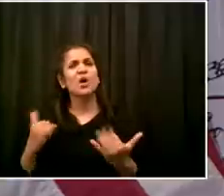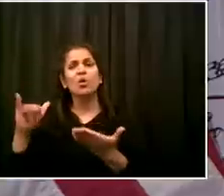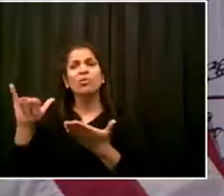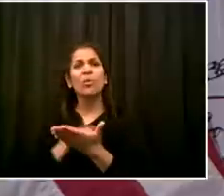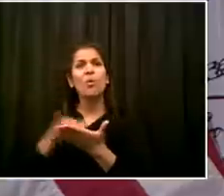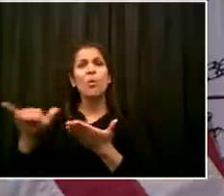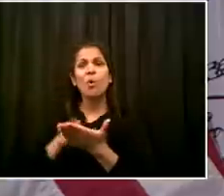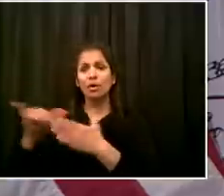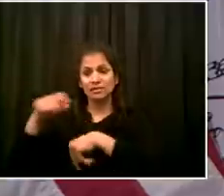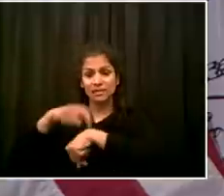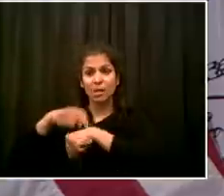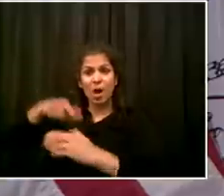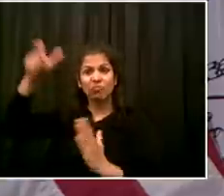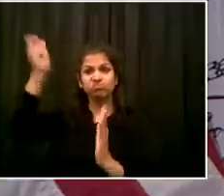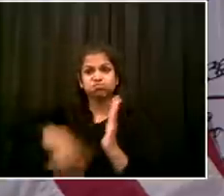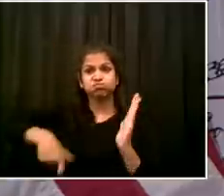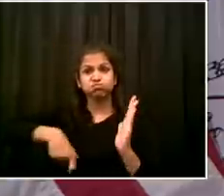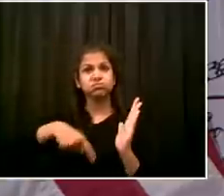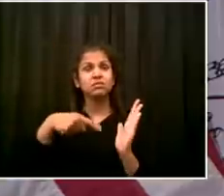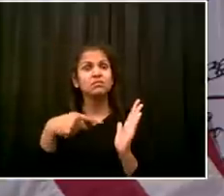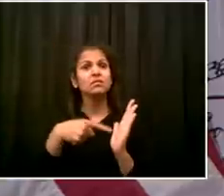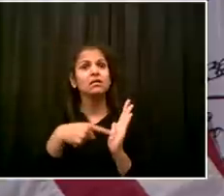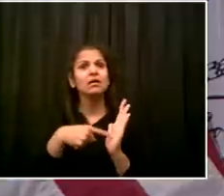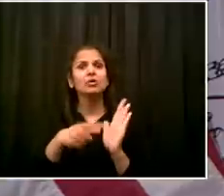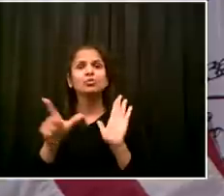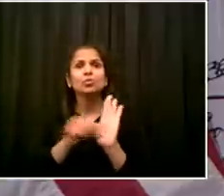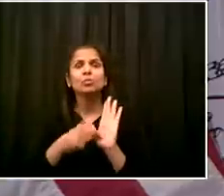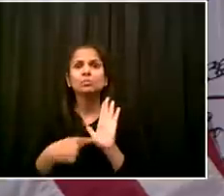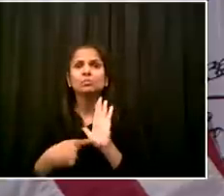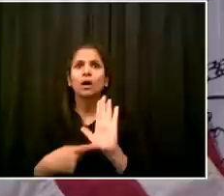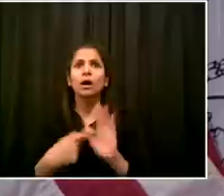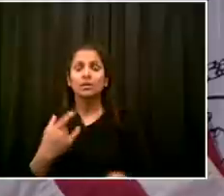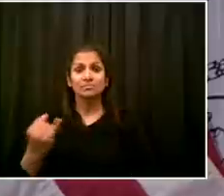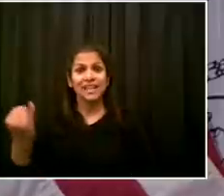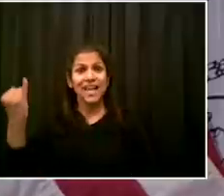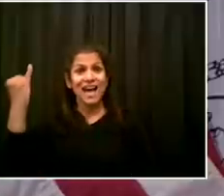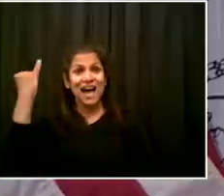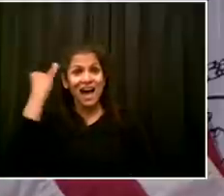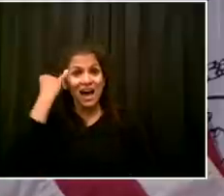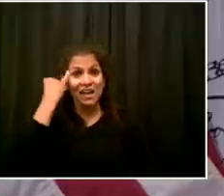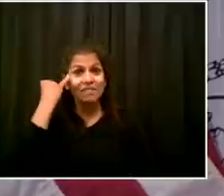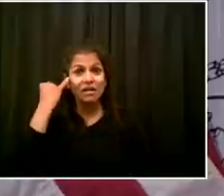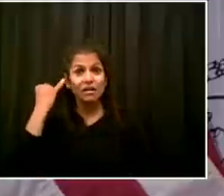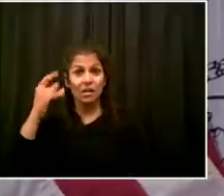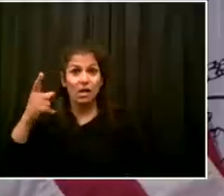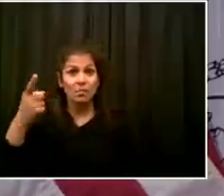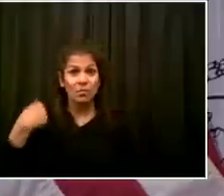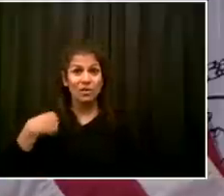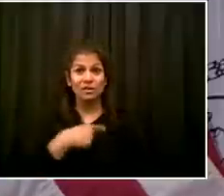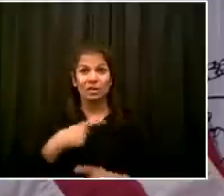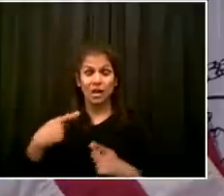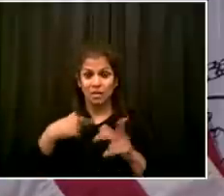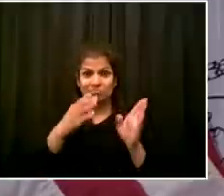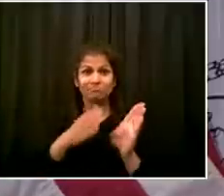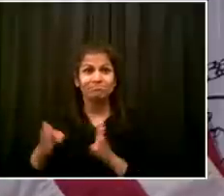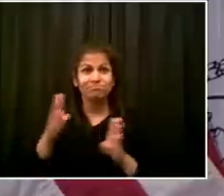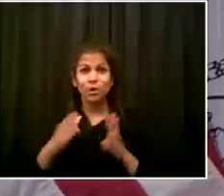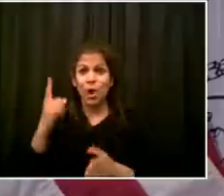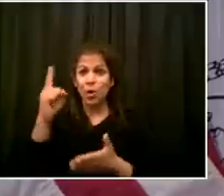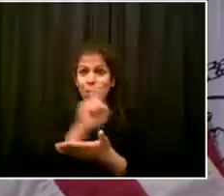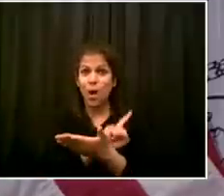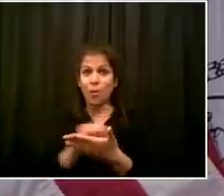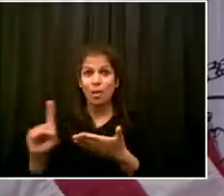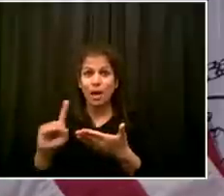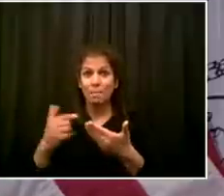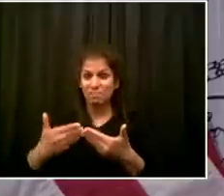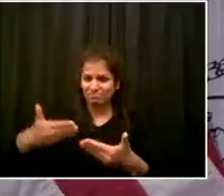more control measures had been implemented even a week earlier. And so as we start to talk about shifting to looking at reopening,